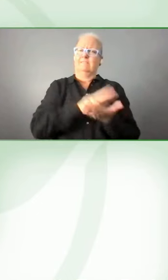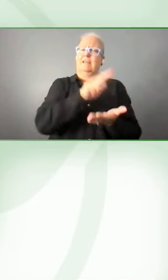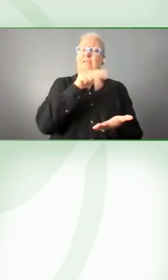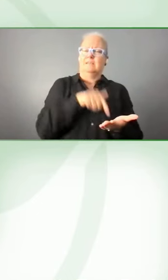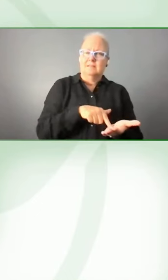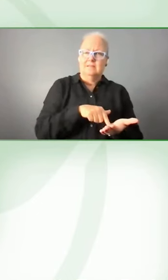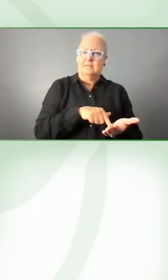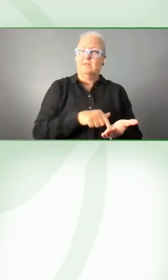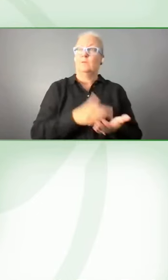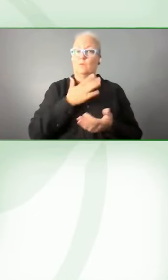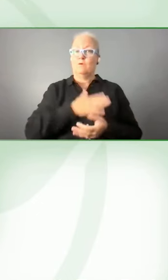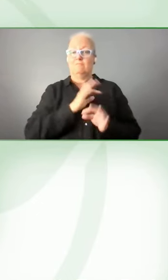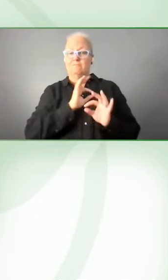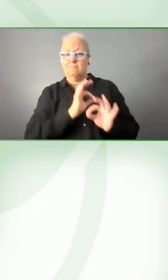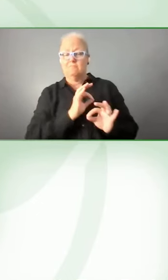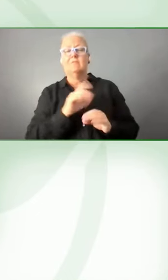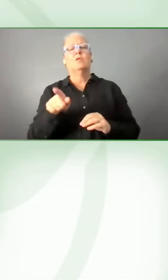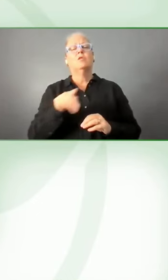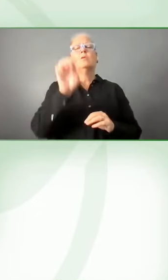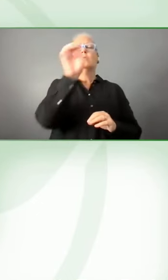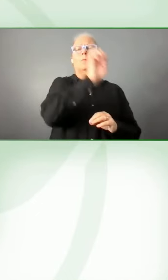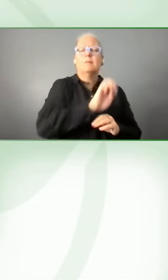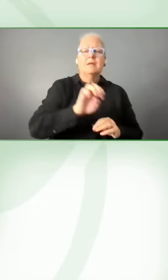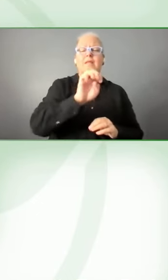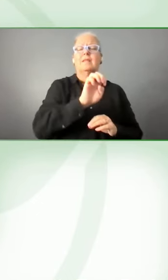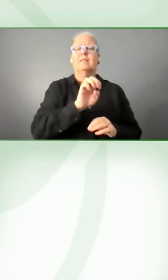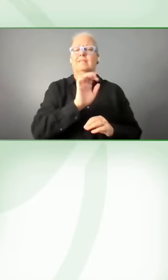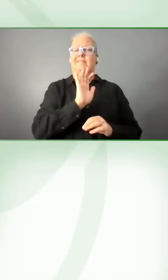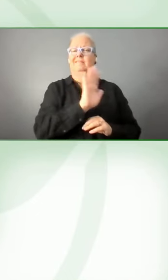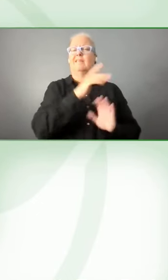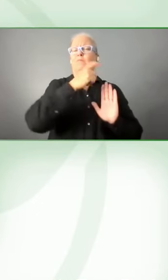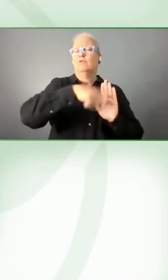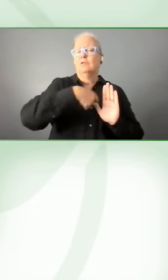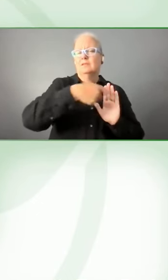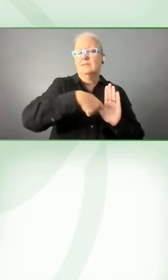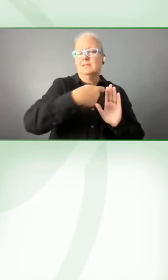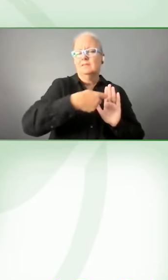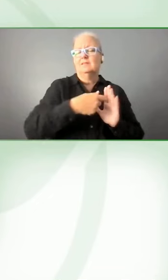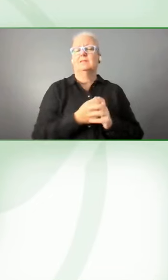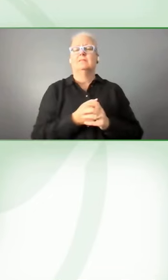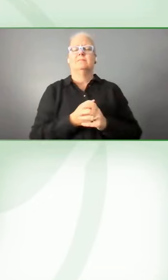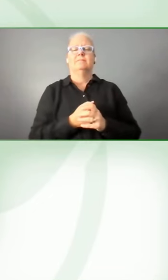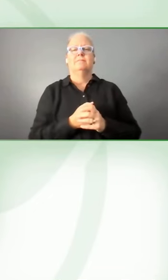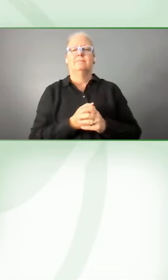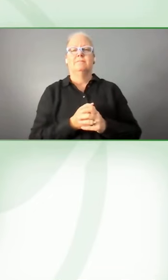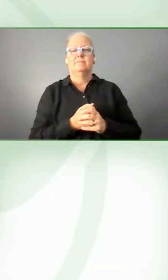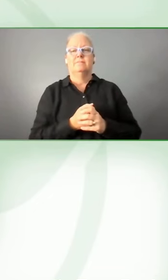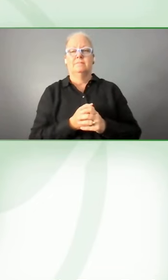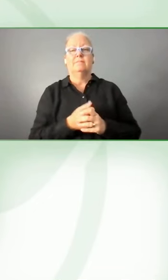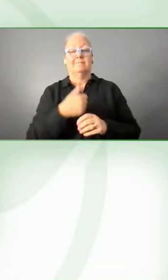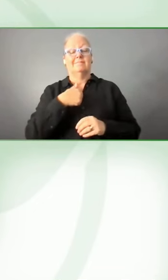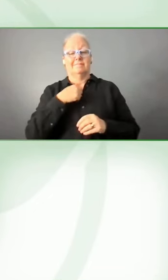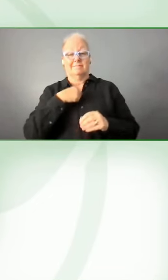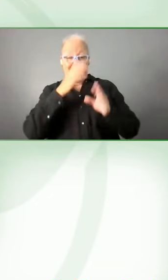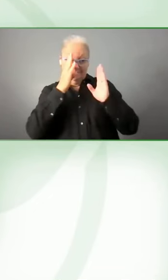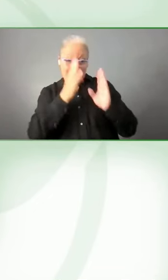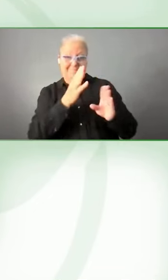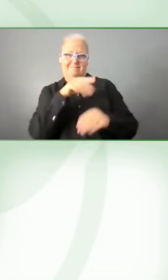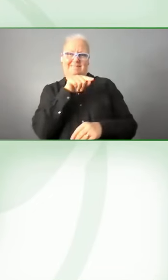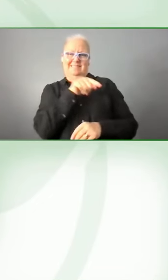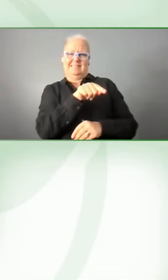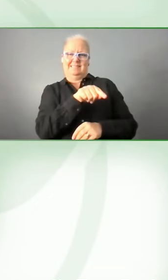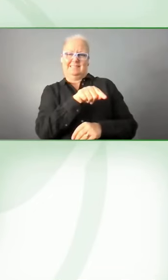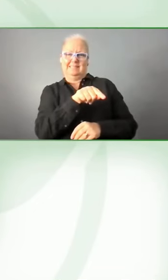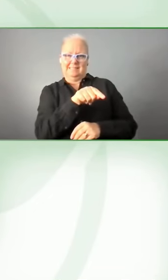a European Erasmus Plus project, uh, specifically, uh, focused on that purpose. So develop a